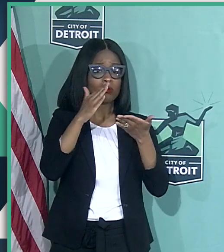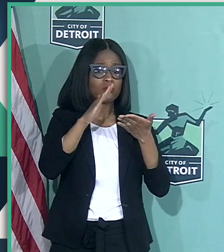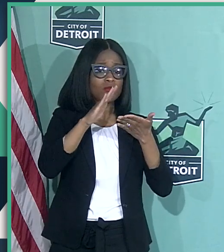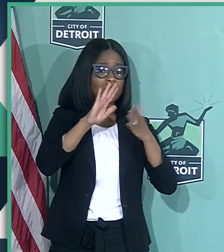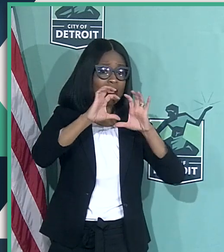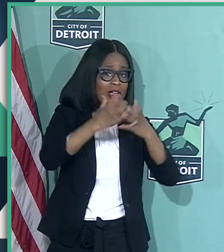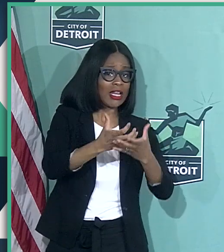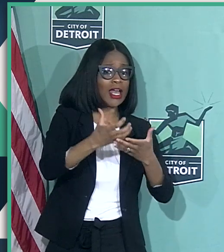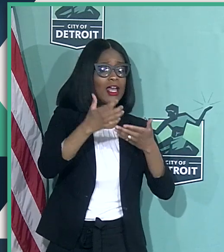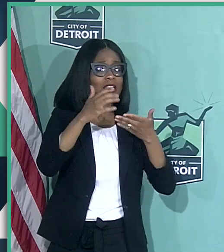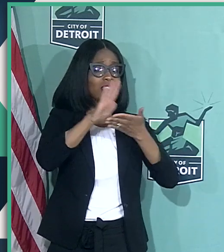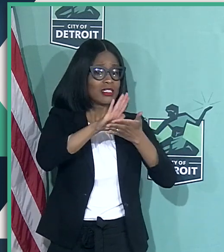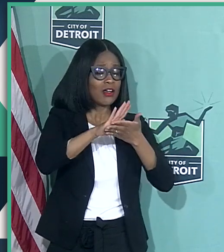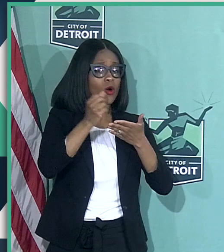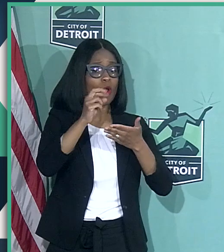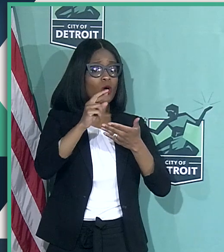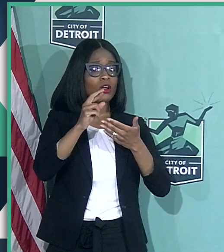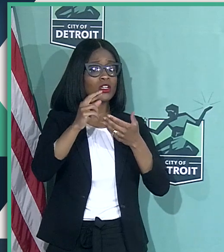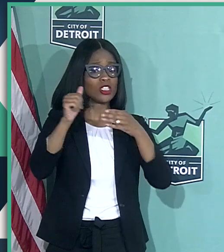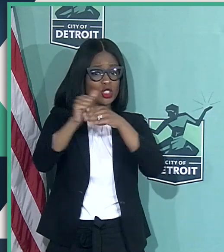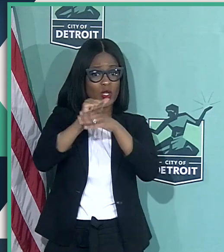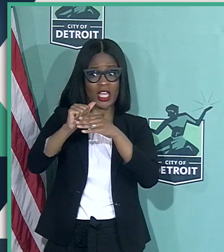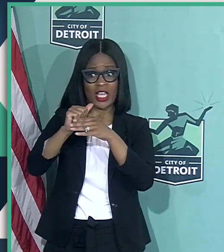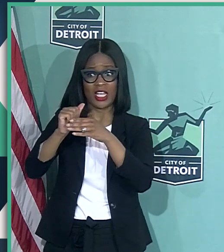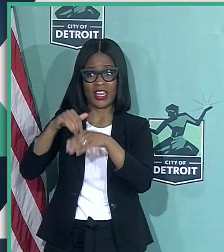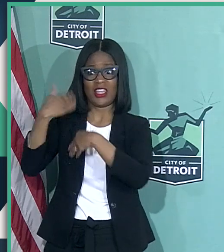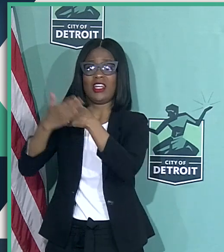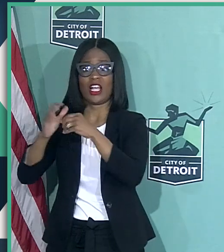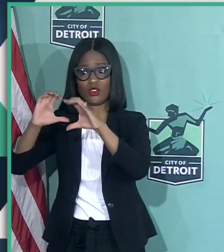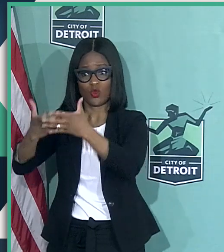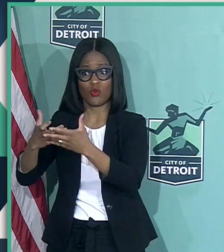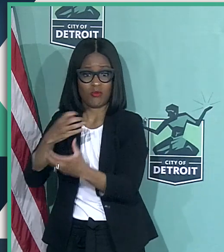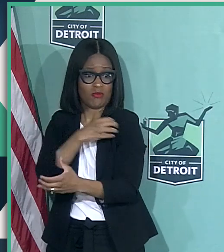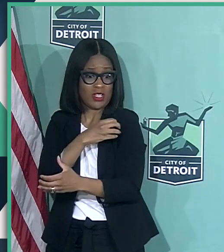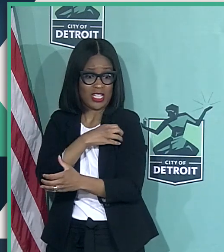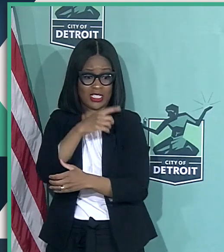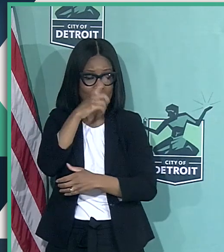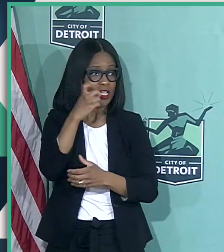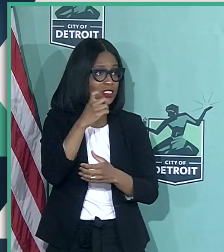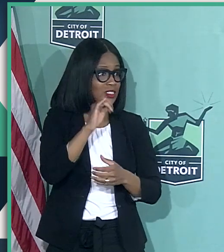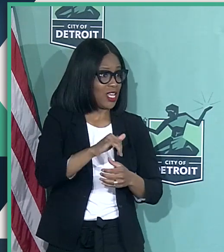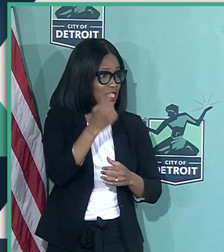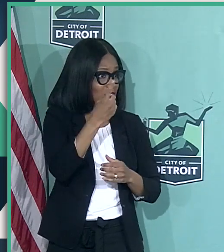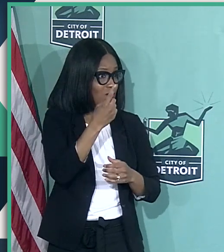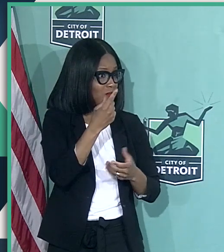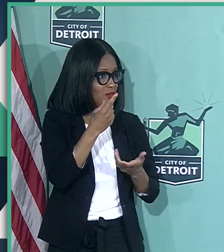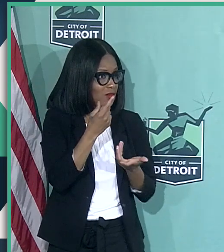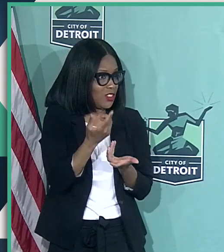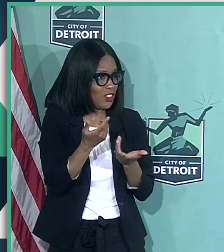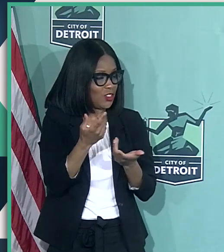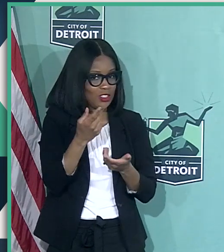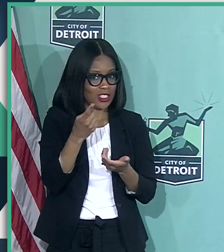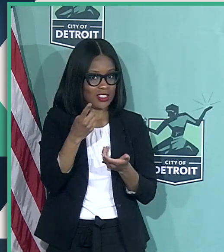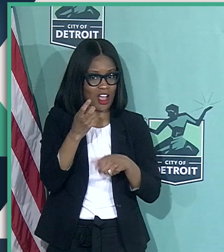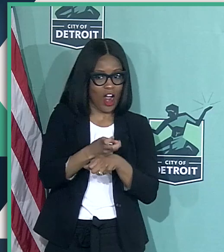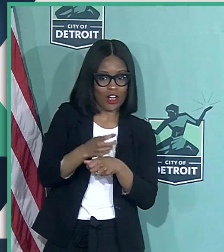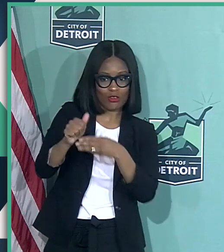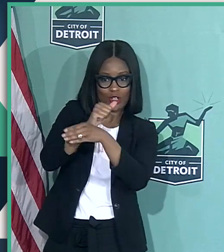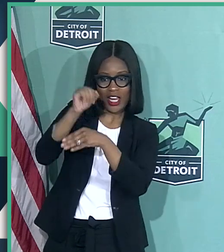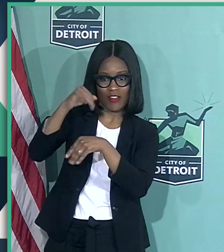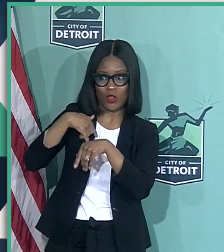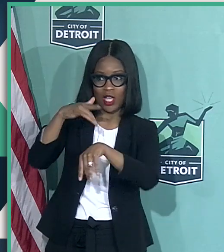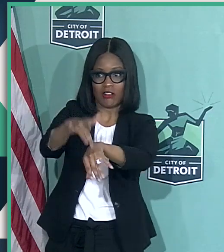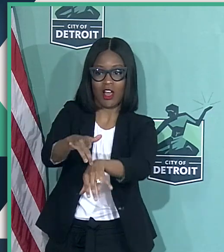wave of police officers as people retire? Because obviously it's tough to do some of that training when you can't put your hands on somebody. Right. ML,